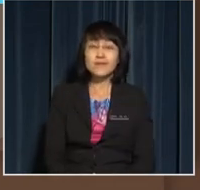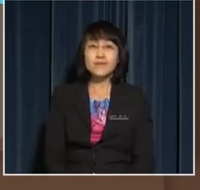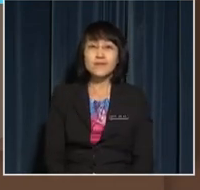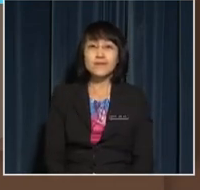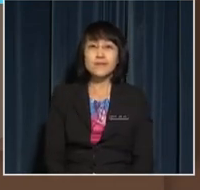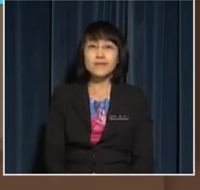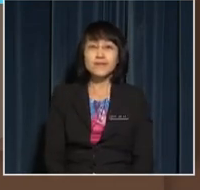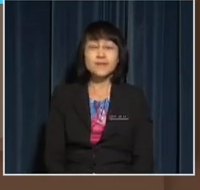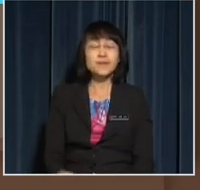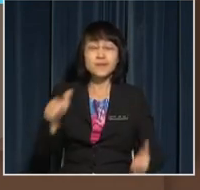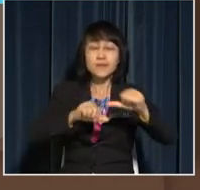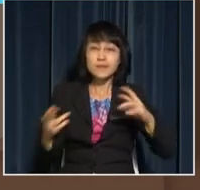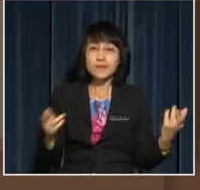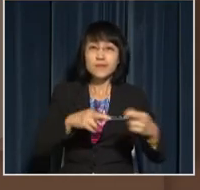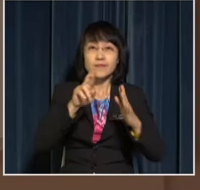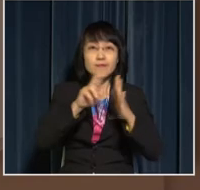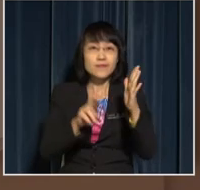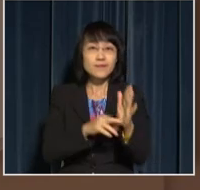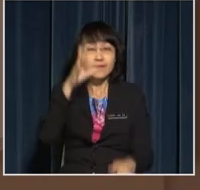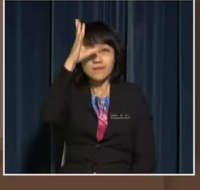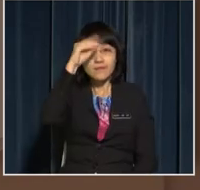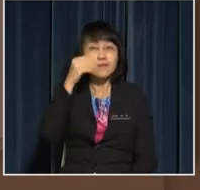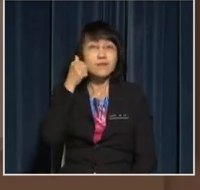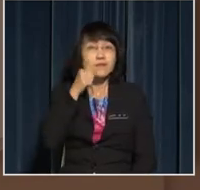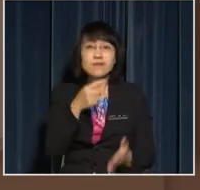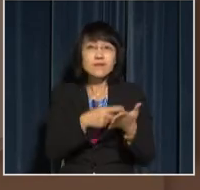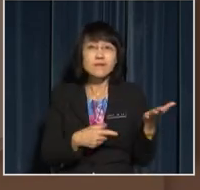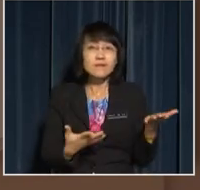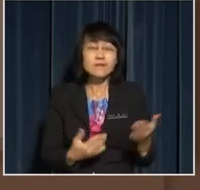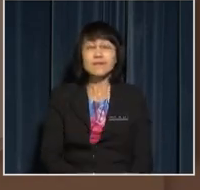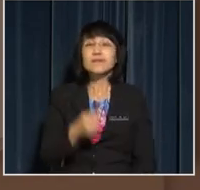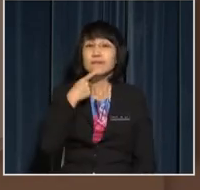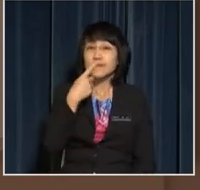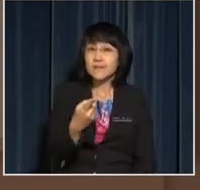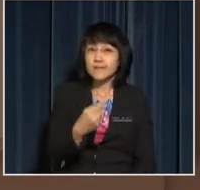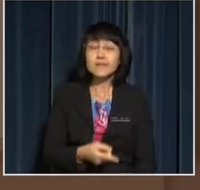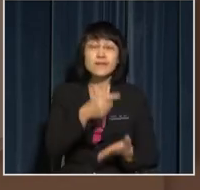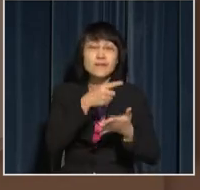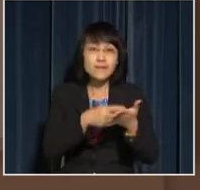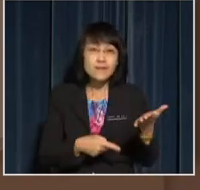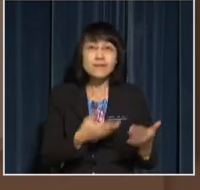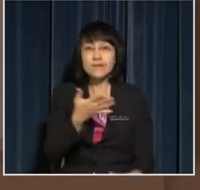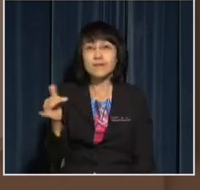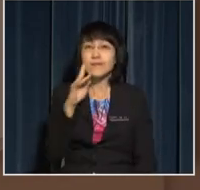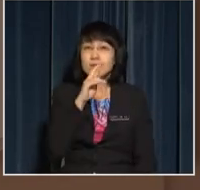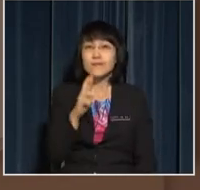what are the Science Room Rules, boys and girls? Let me tell you what they are